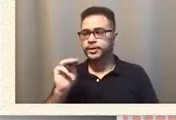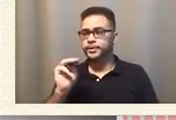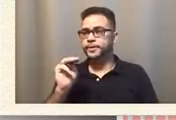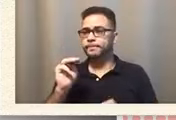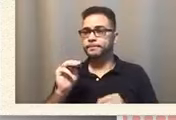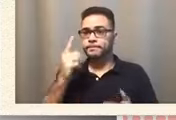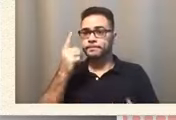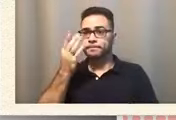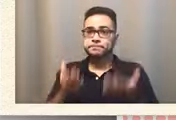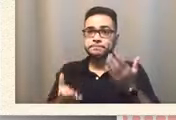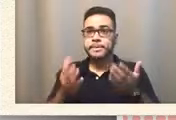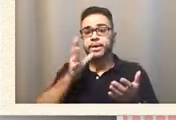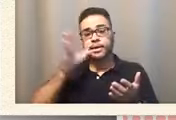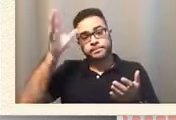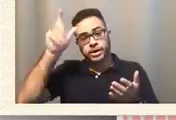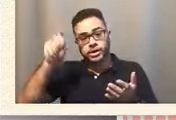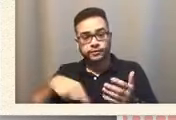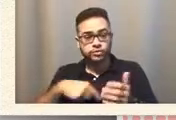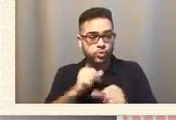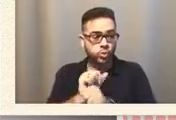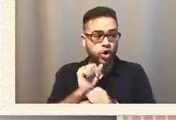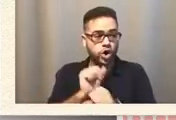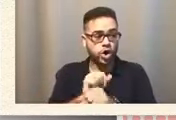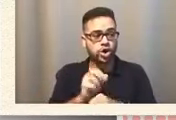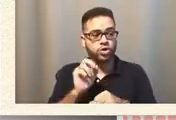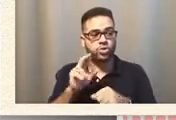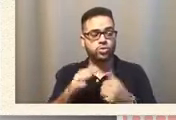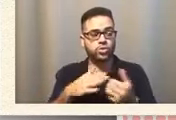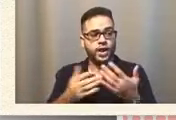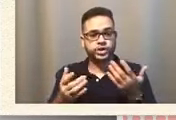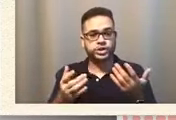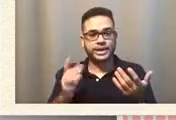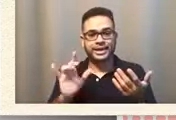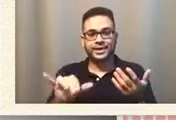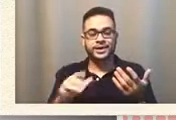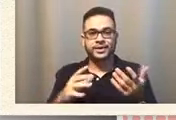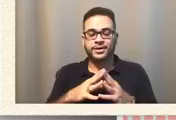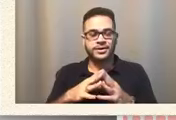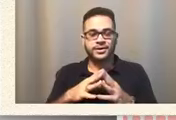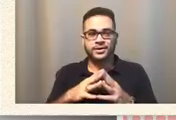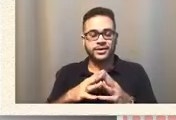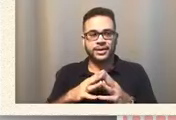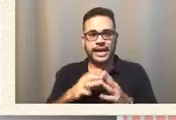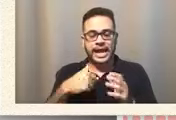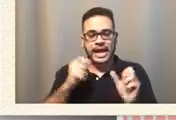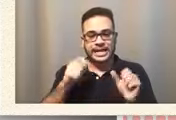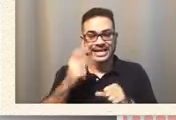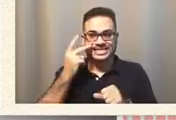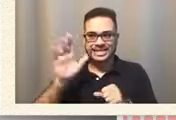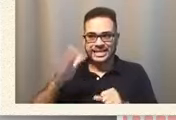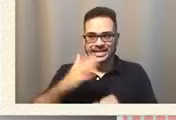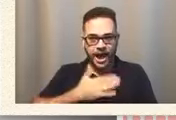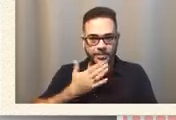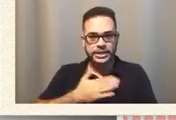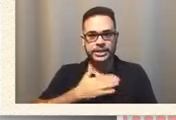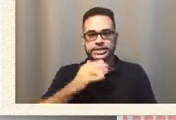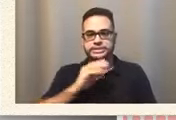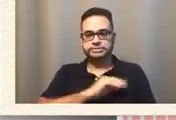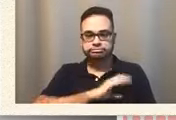work. And it's just, you know, I can see his joy, his happiness when he